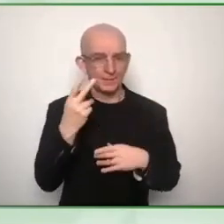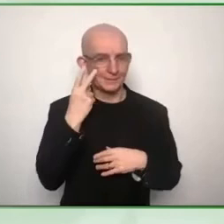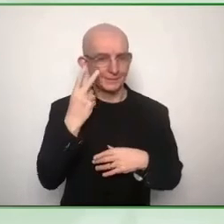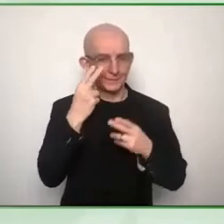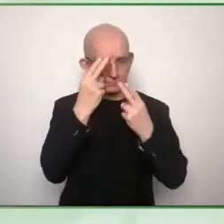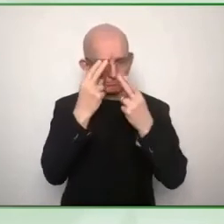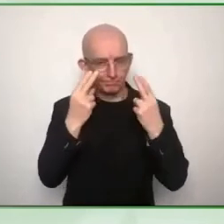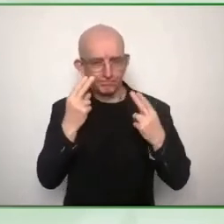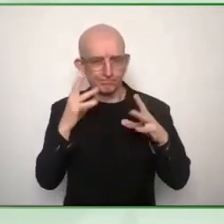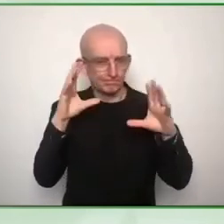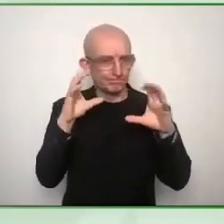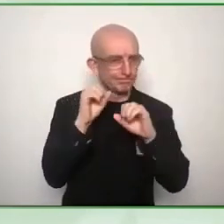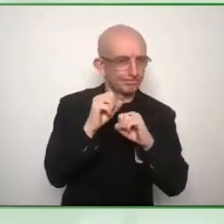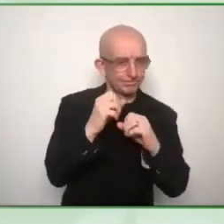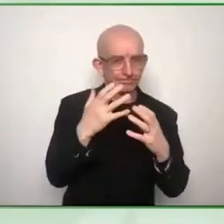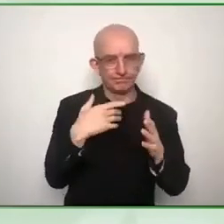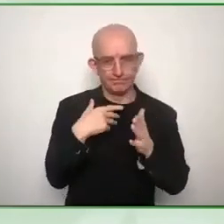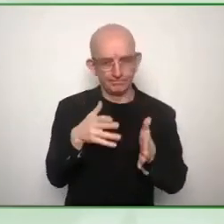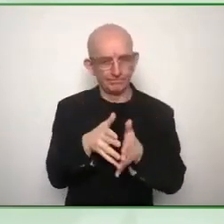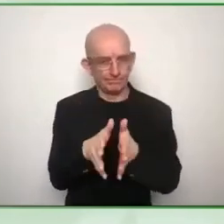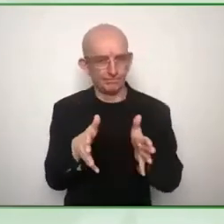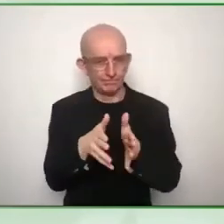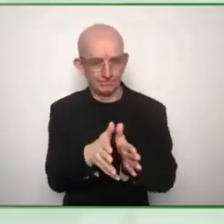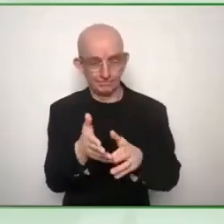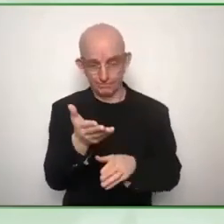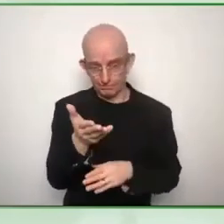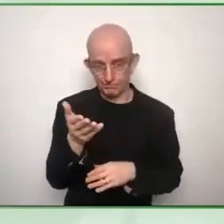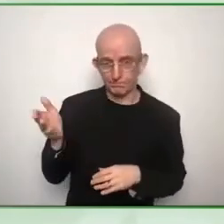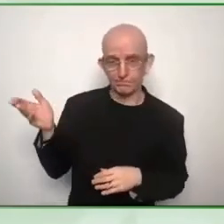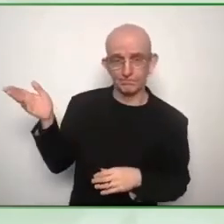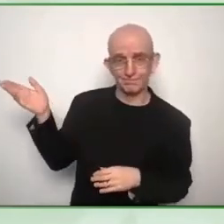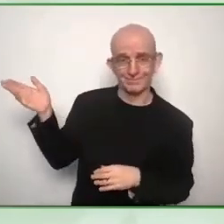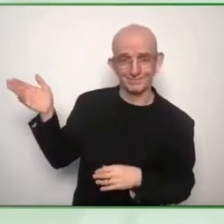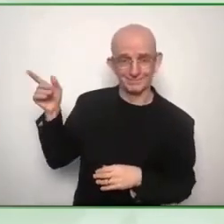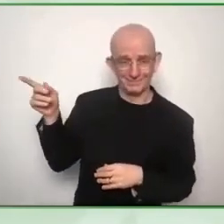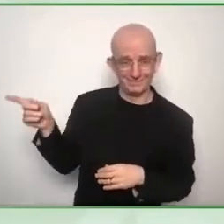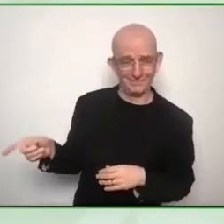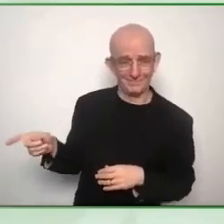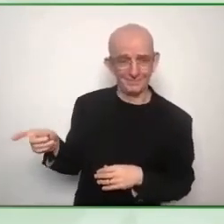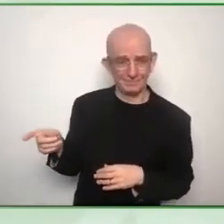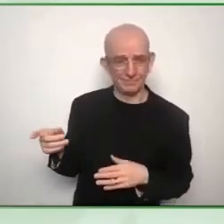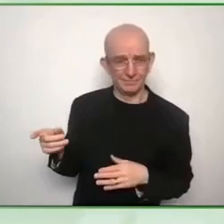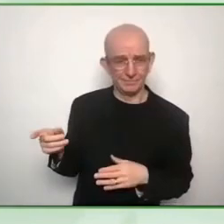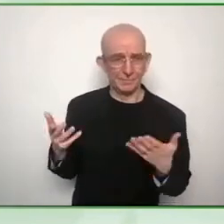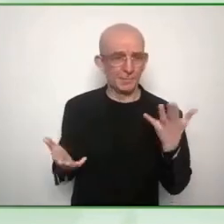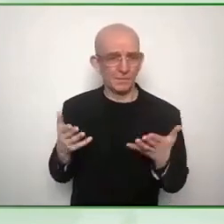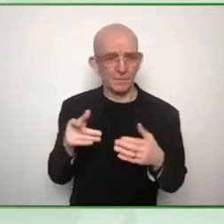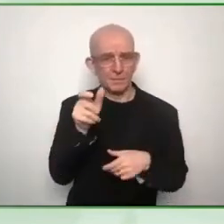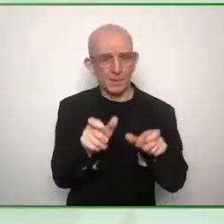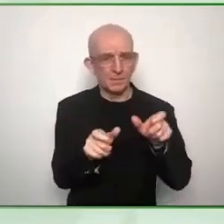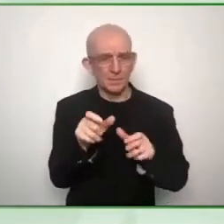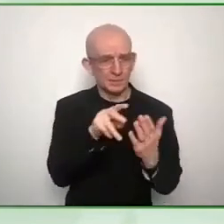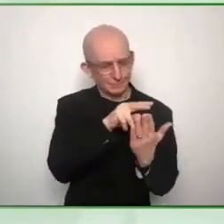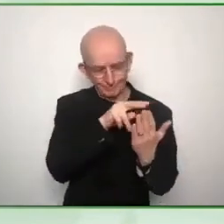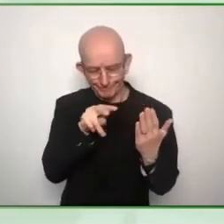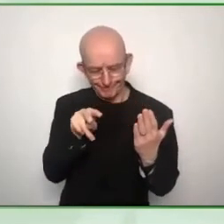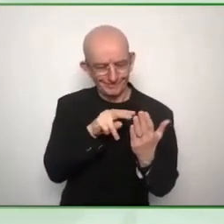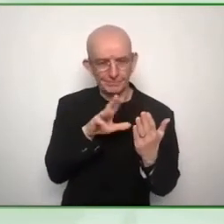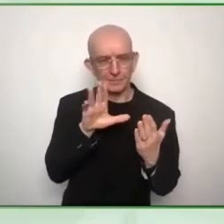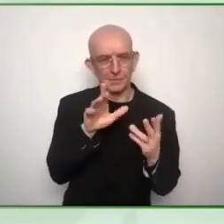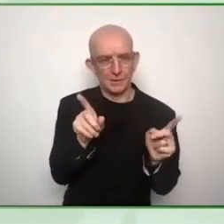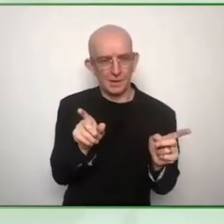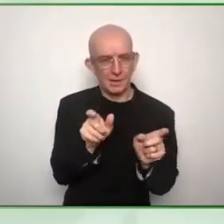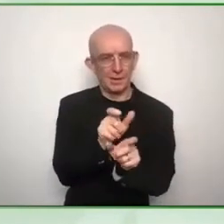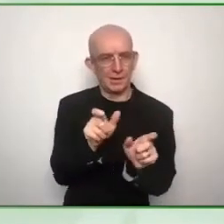um and it all started in 2017 and it all ended up in a in an online accessibility